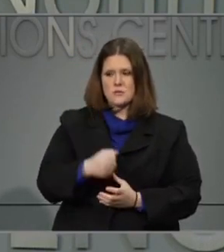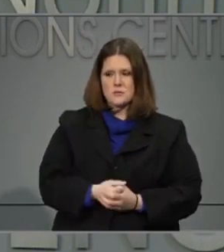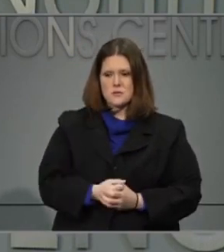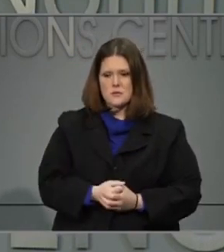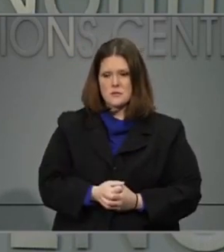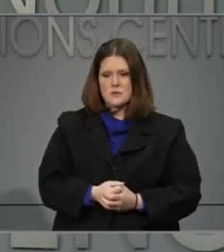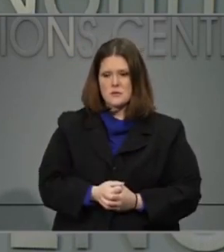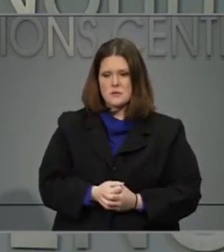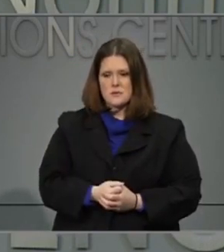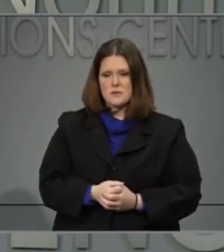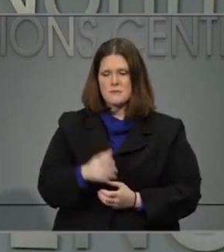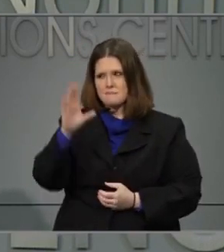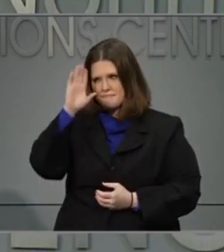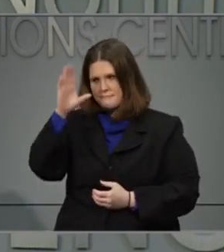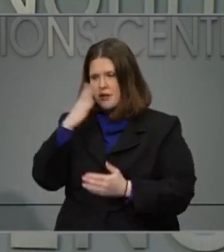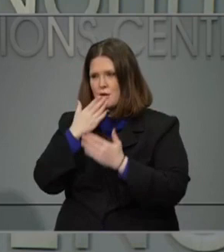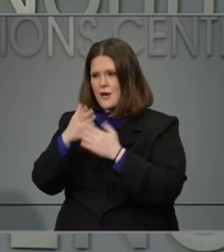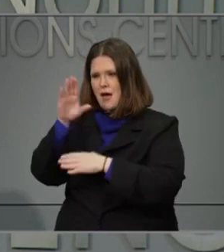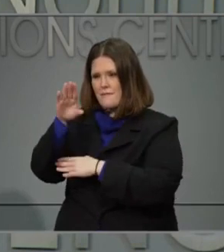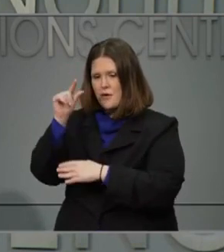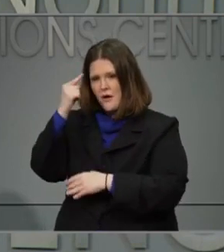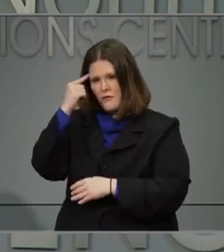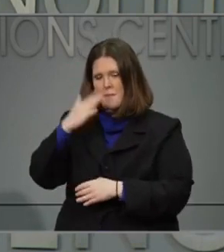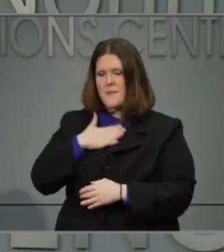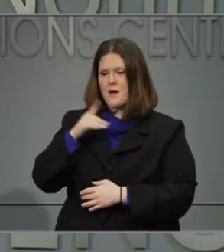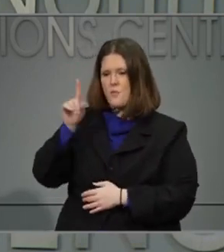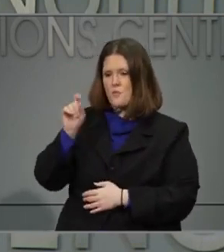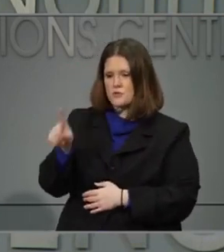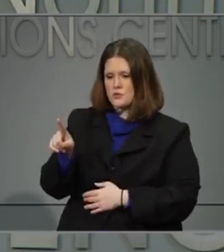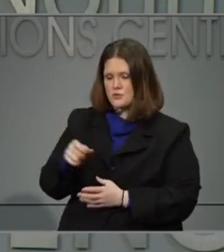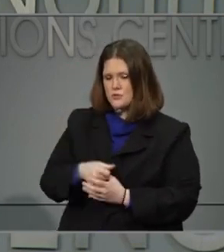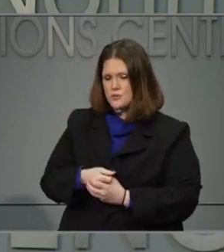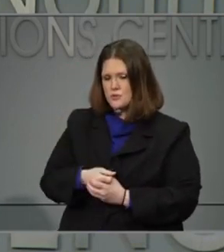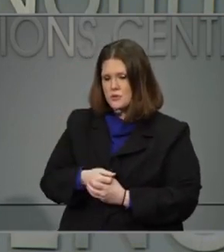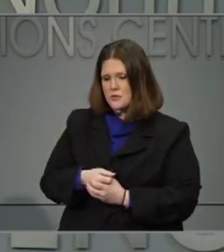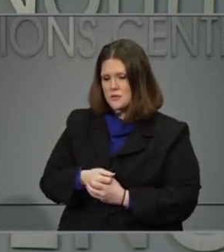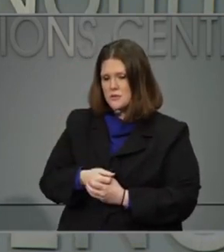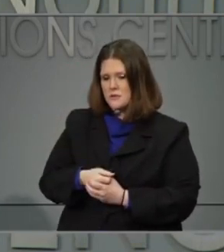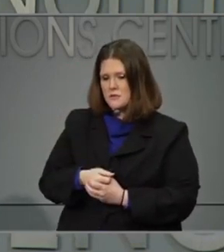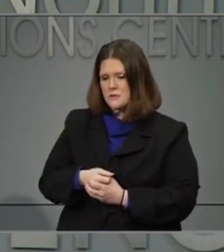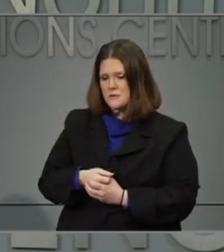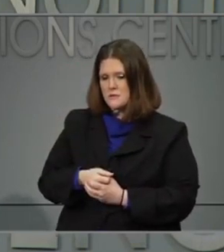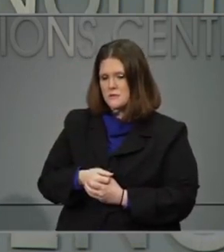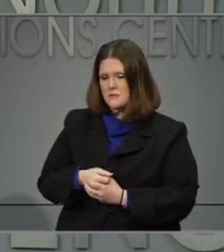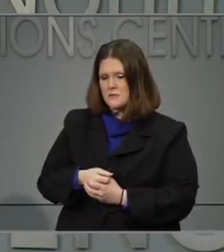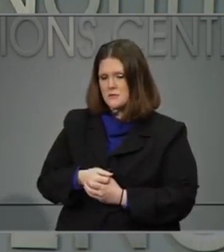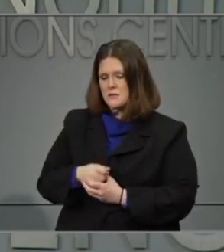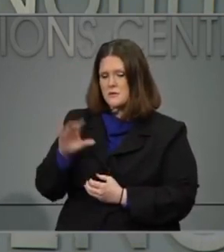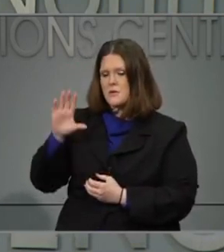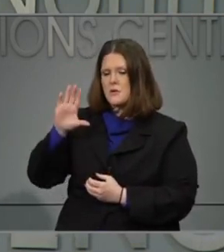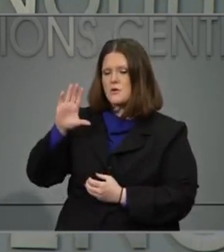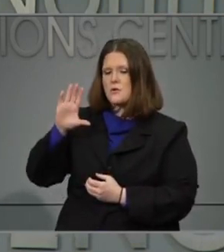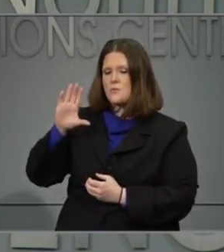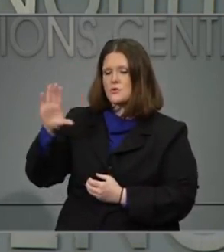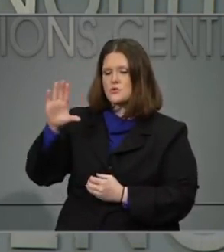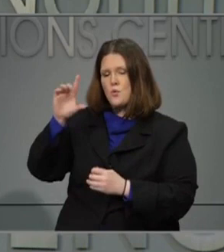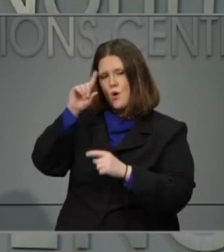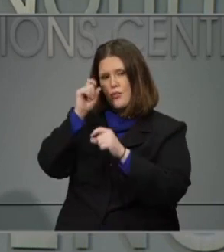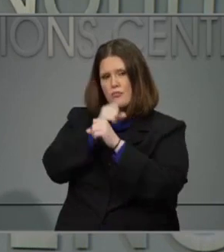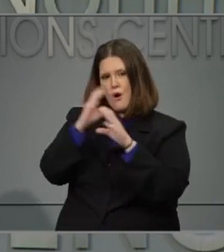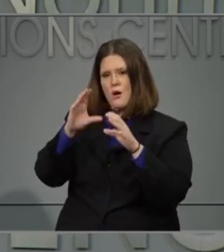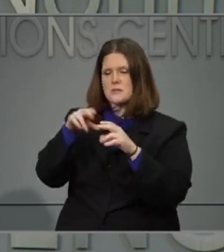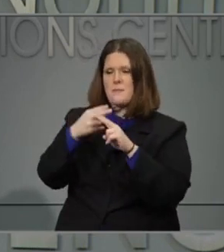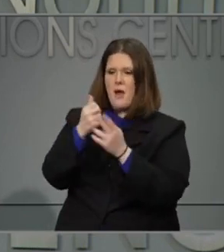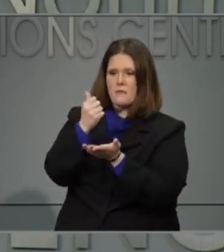Good afternoon Governor. My question for you today is what are your thoughts on potentially granting local governments additional